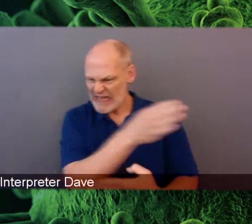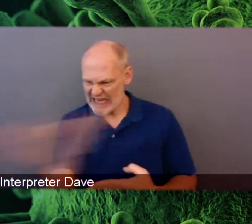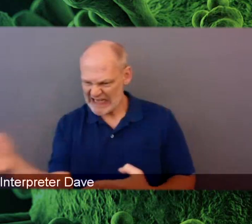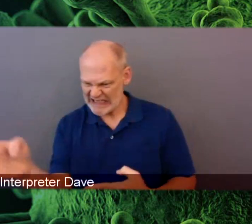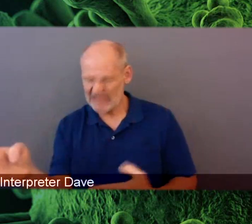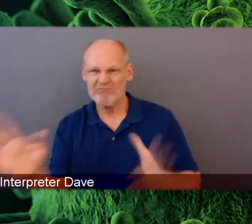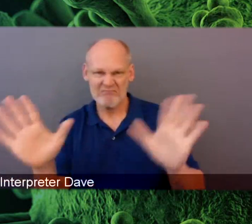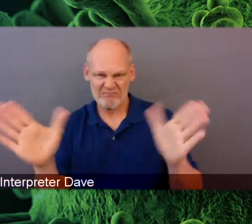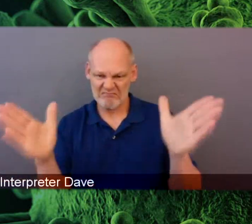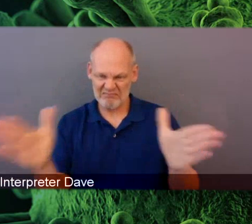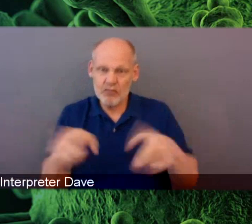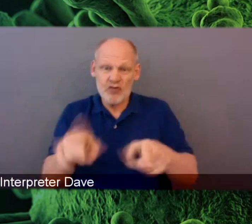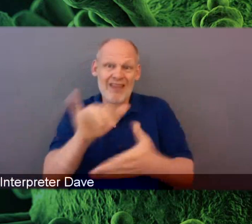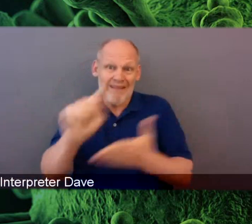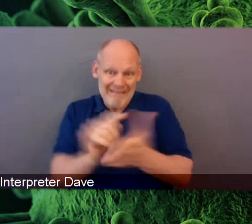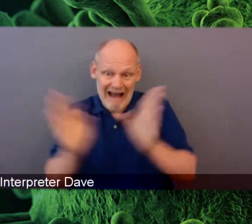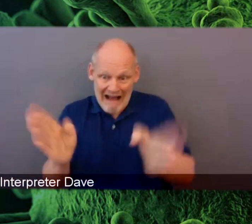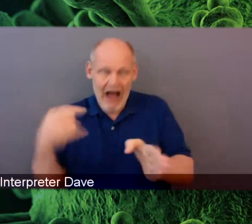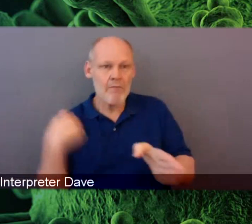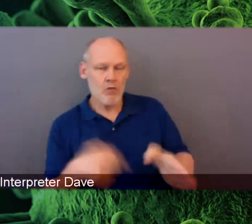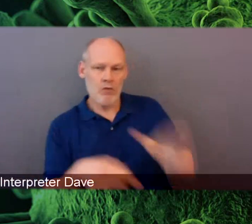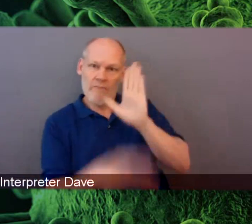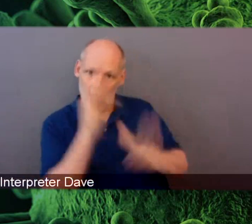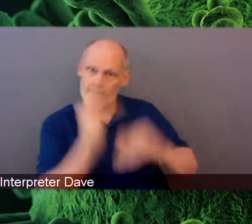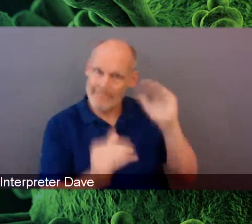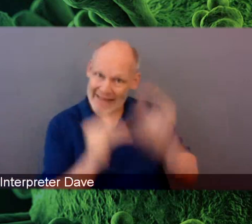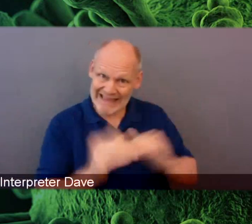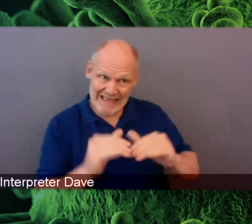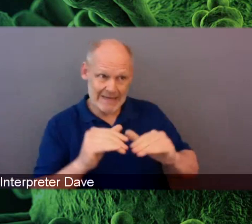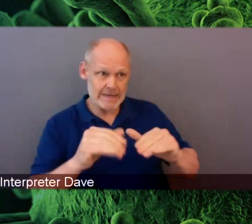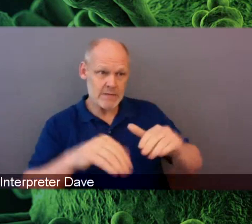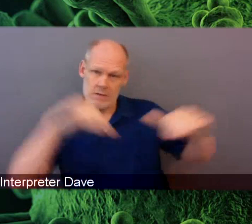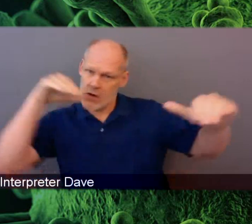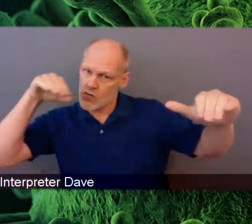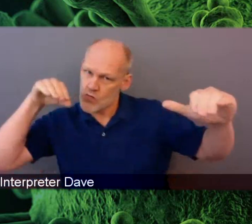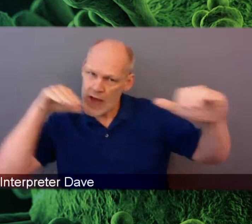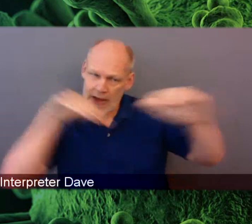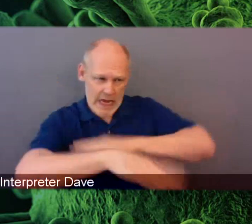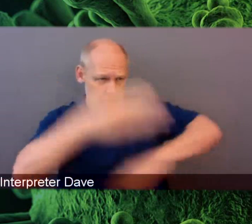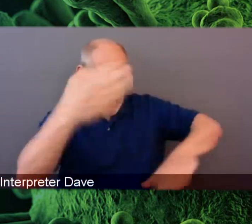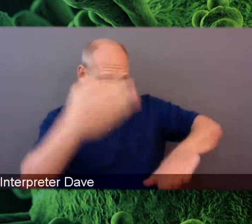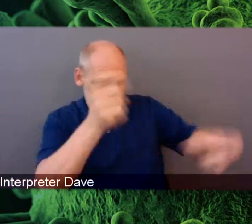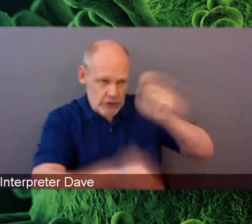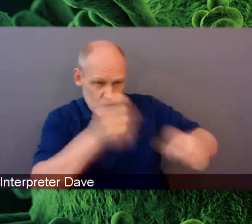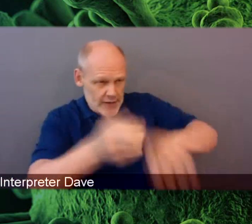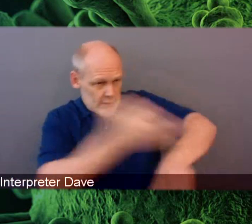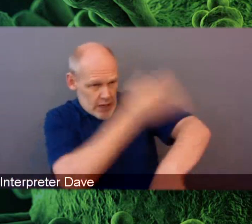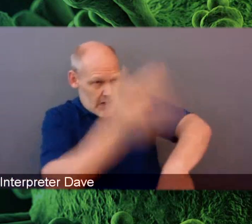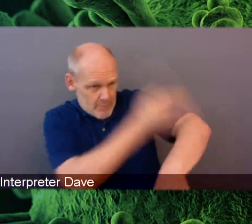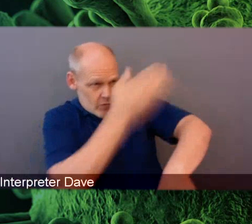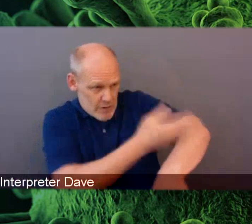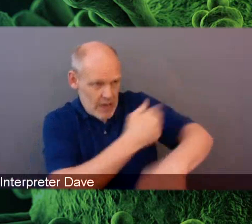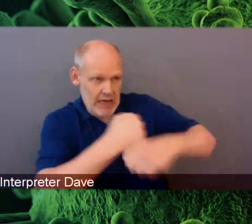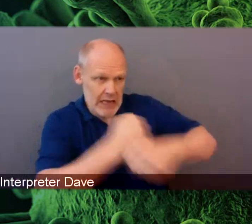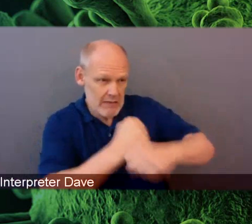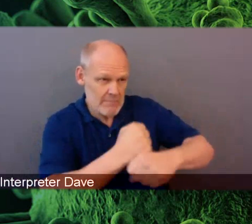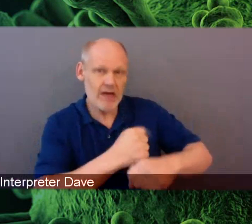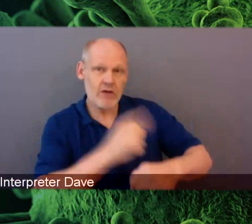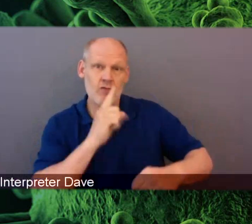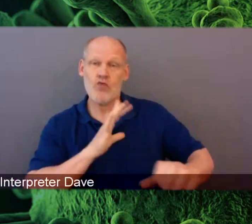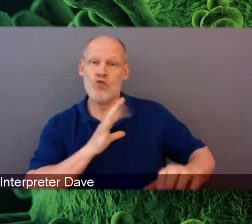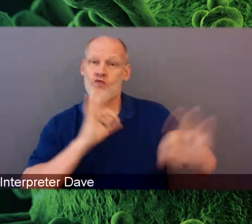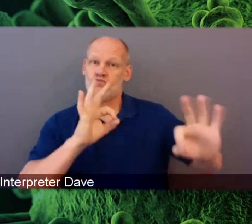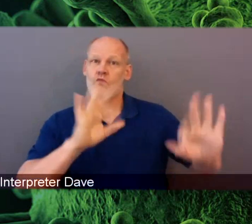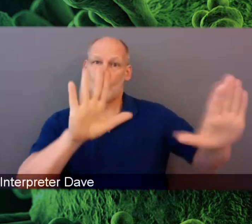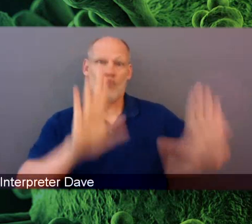used, really important building for our clinical research enterprise, which we moved to another area, and we're able to create a terrific clinical research center, which